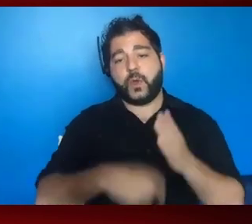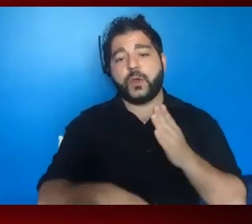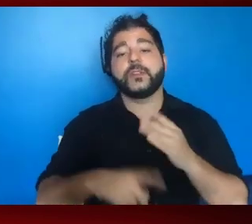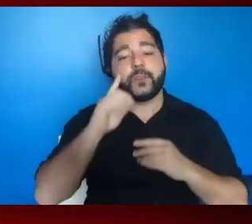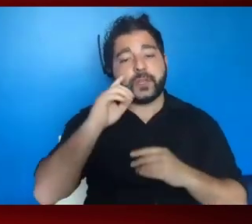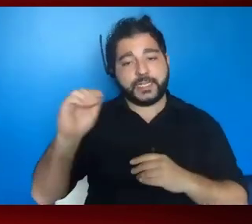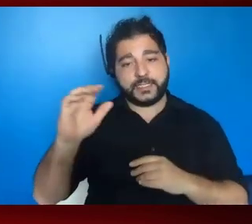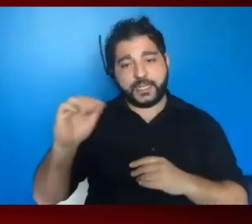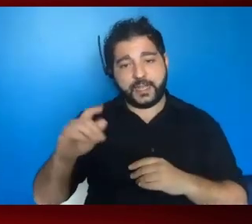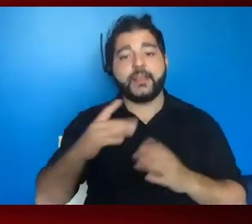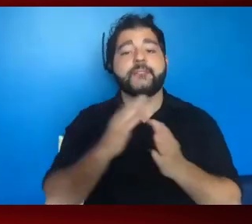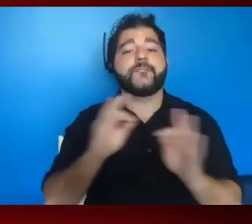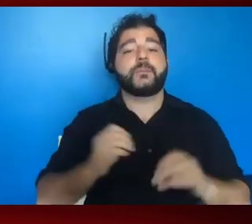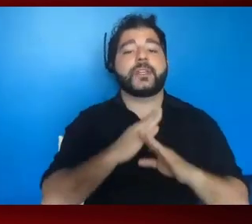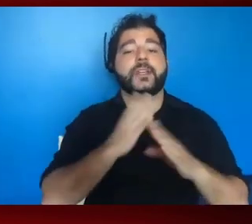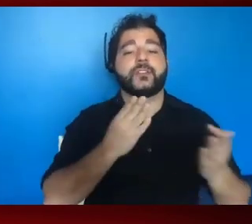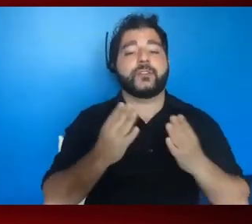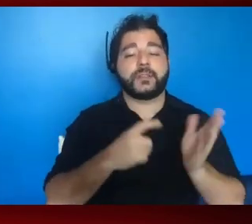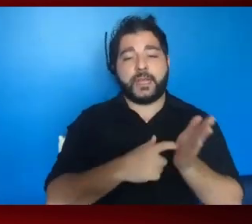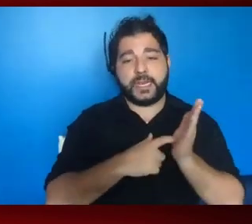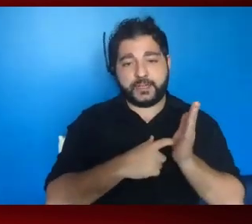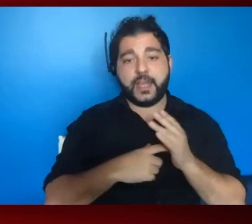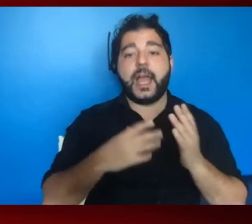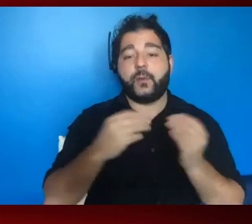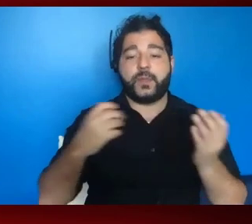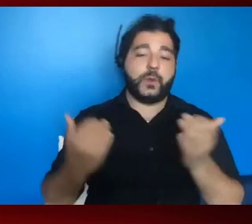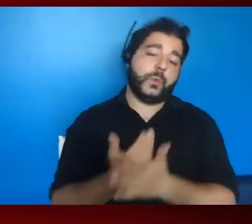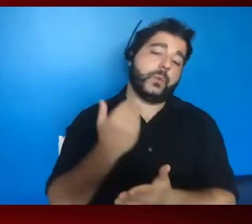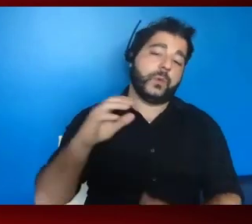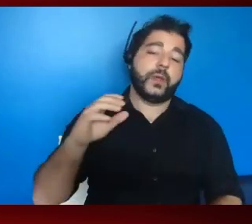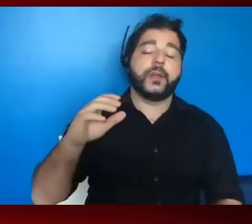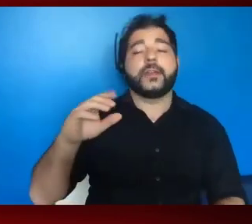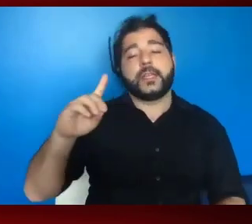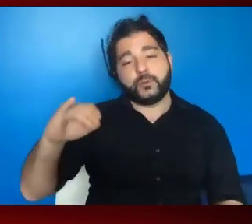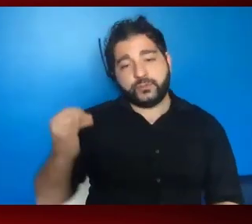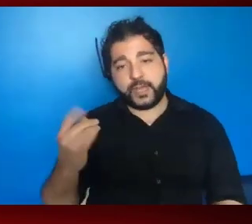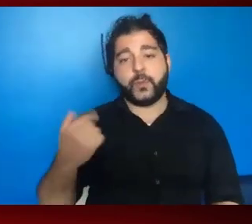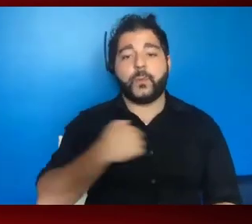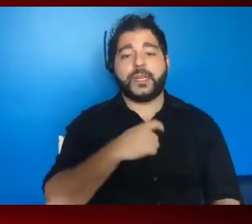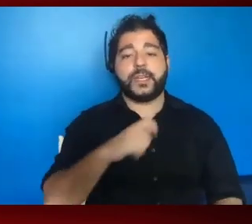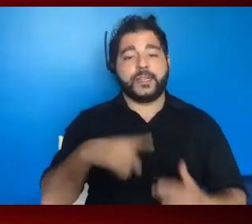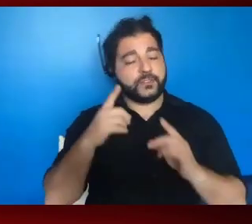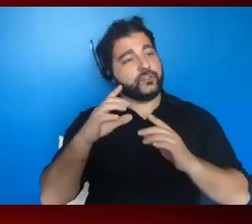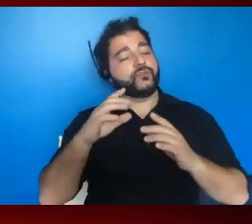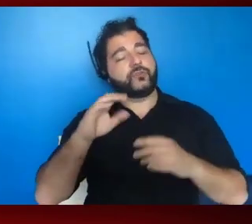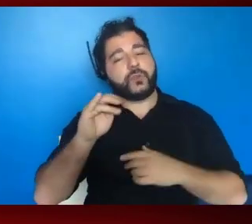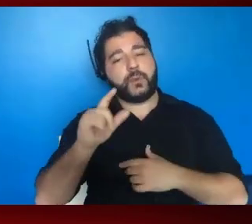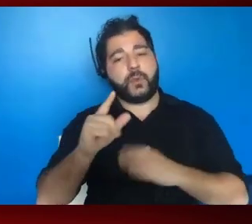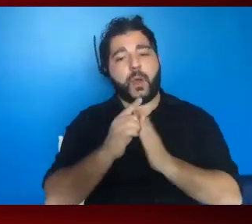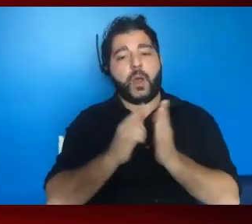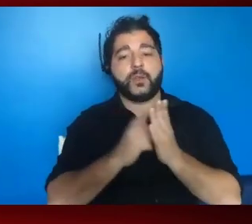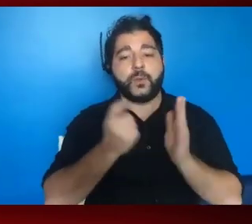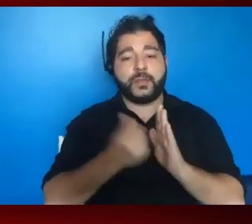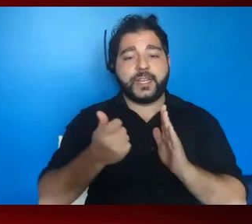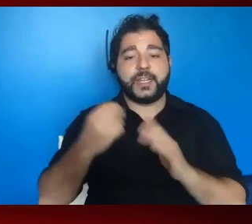services mandate. And with the new Department of Justice, we need the administration to drive criminal law modernization, to eliminate